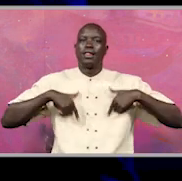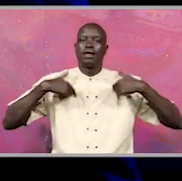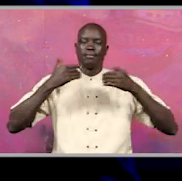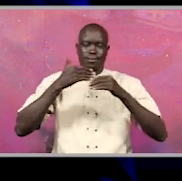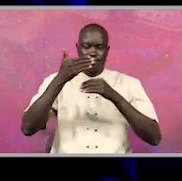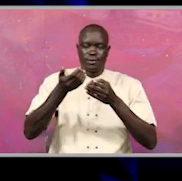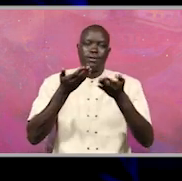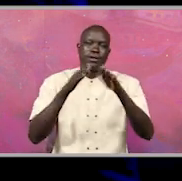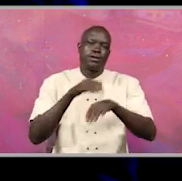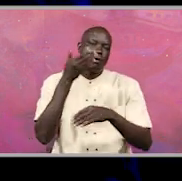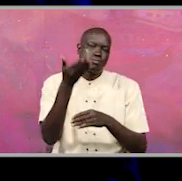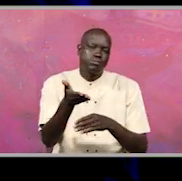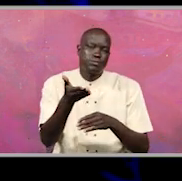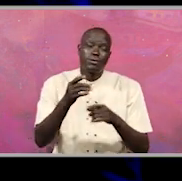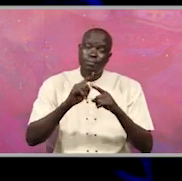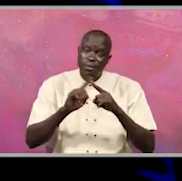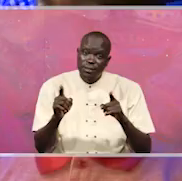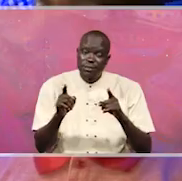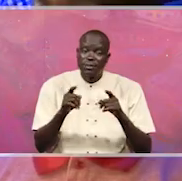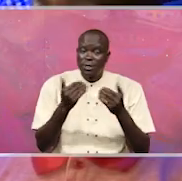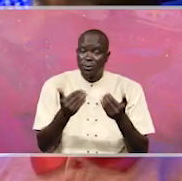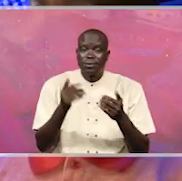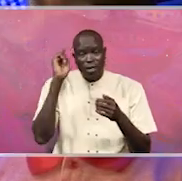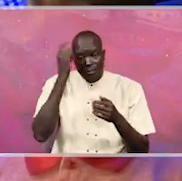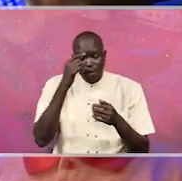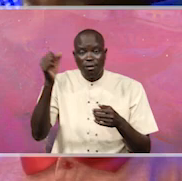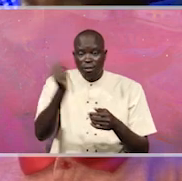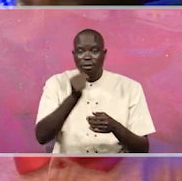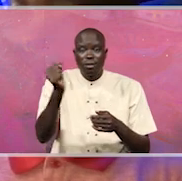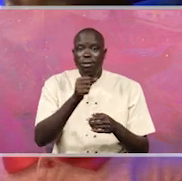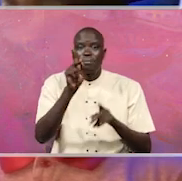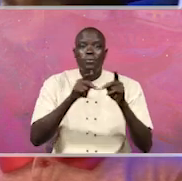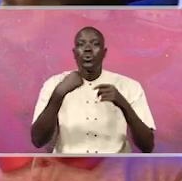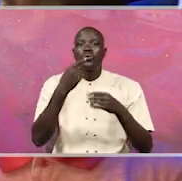we, the government, start appointing people who are dead, as RDCs,